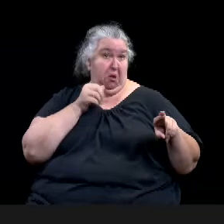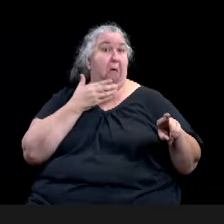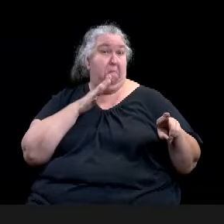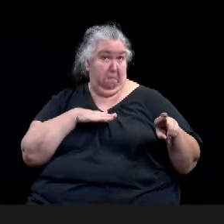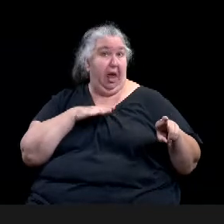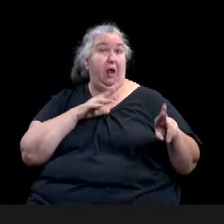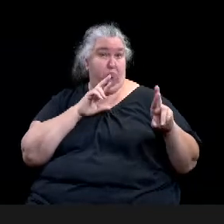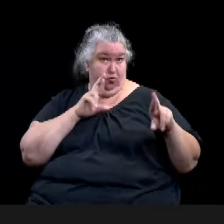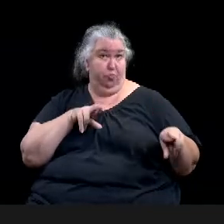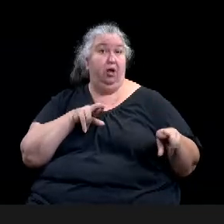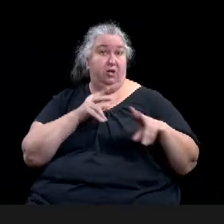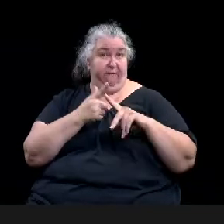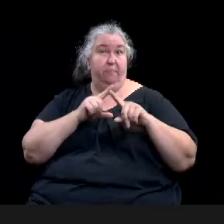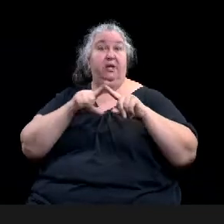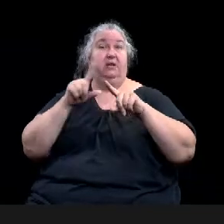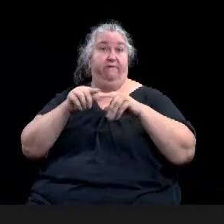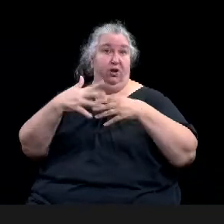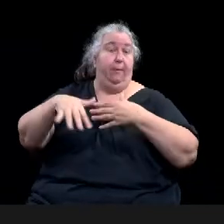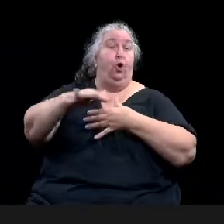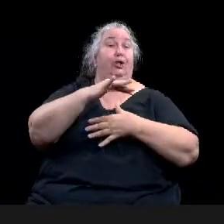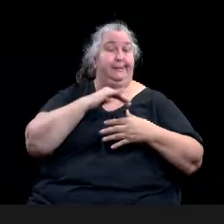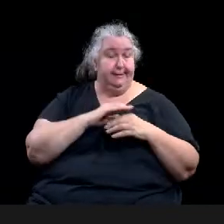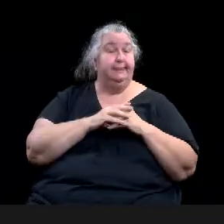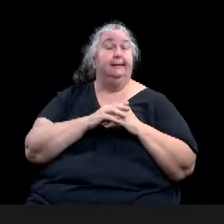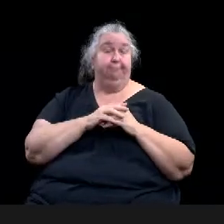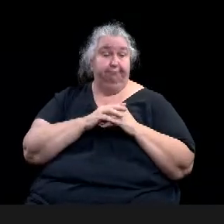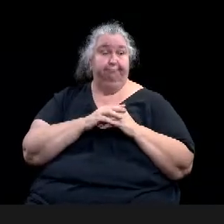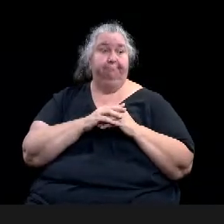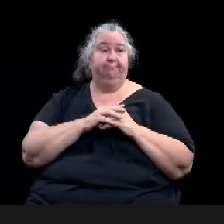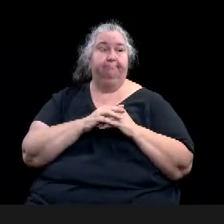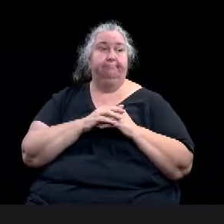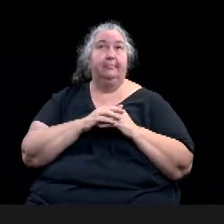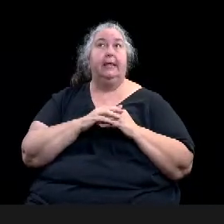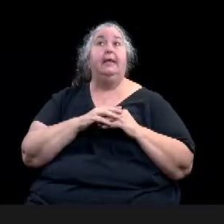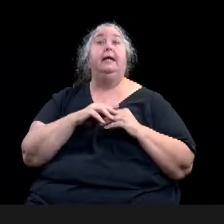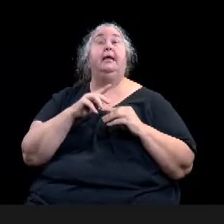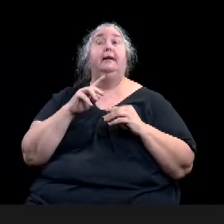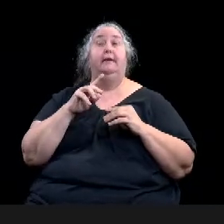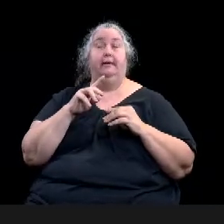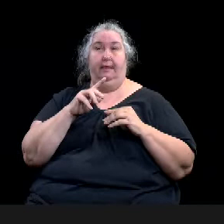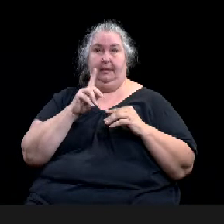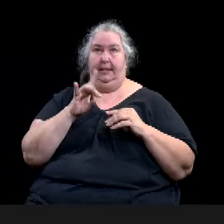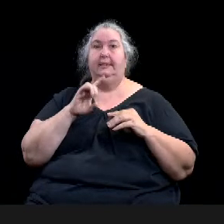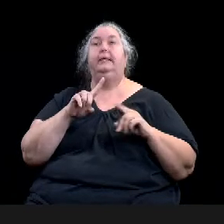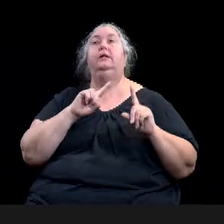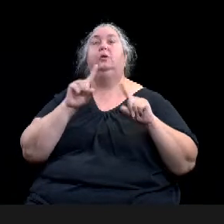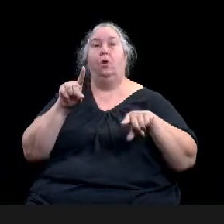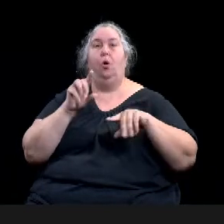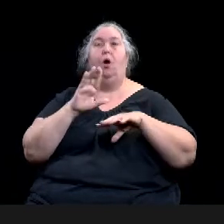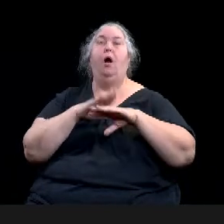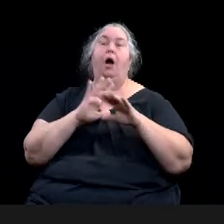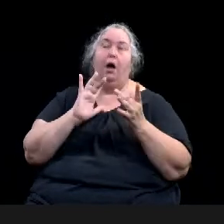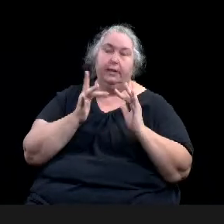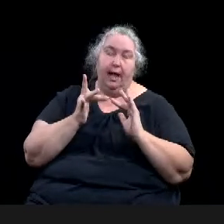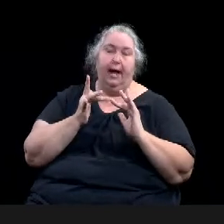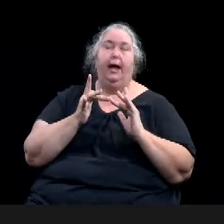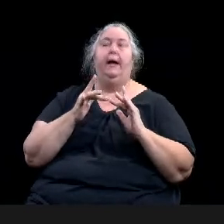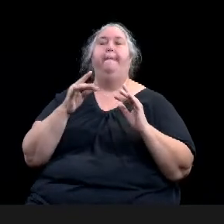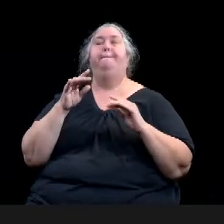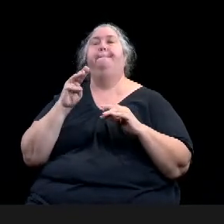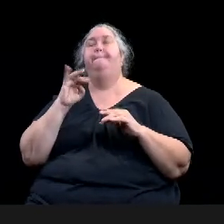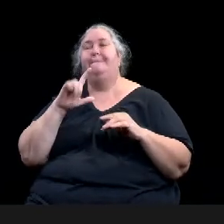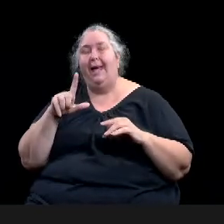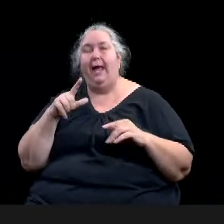mailed English, Spanish, um, all the parameters that we could try to make sure we were achieving maximum results on our survey. Um,